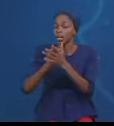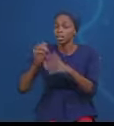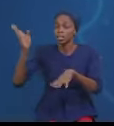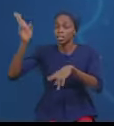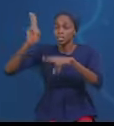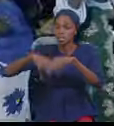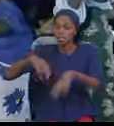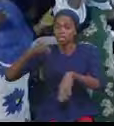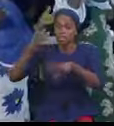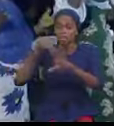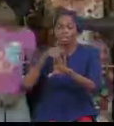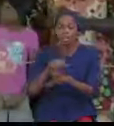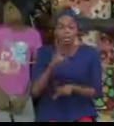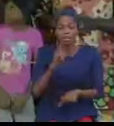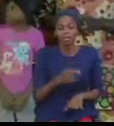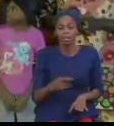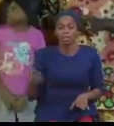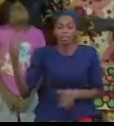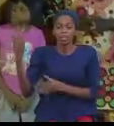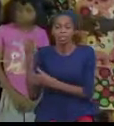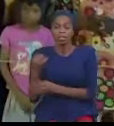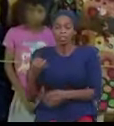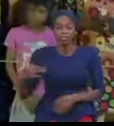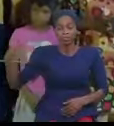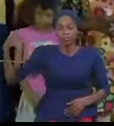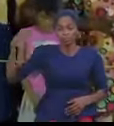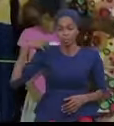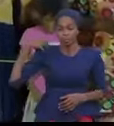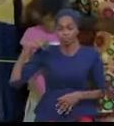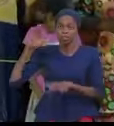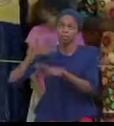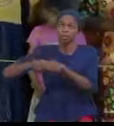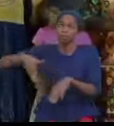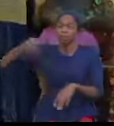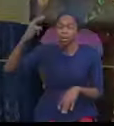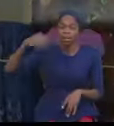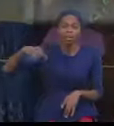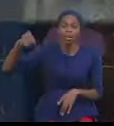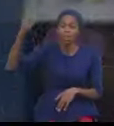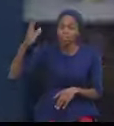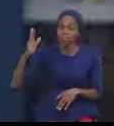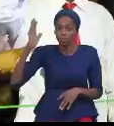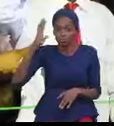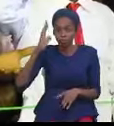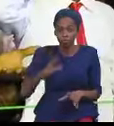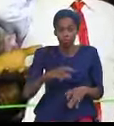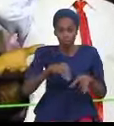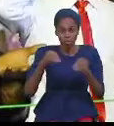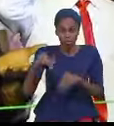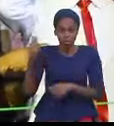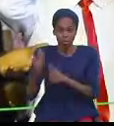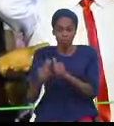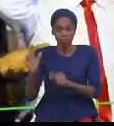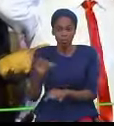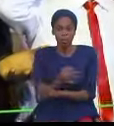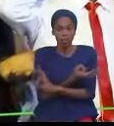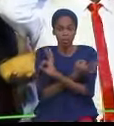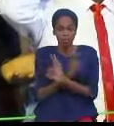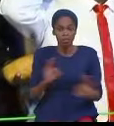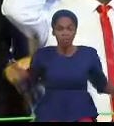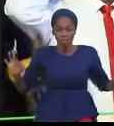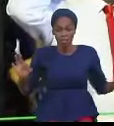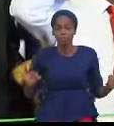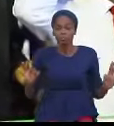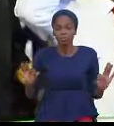majesty on high. He will set everyone free. Christ has assured us of